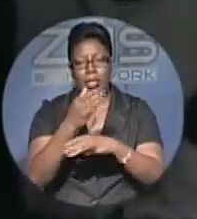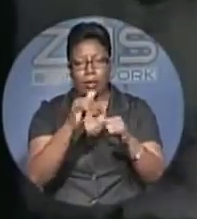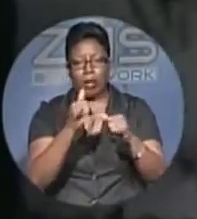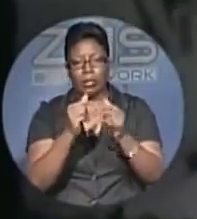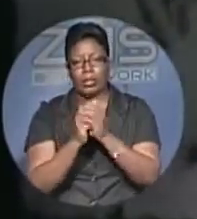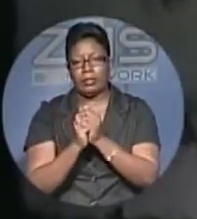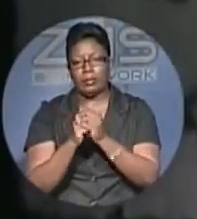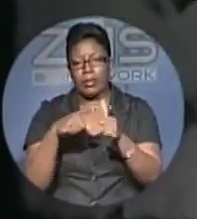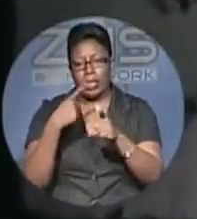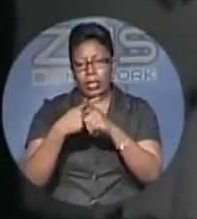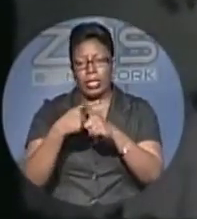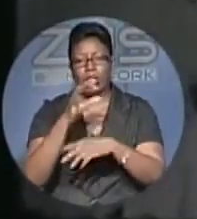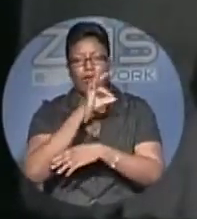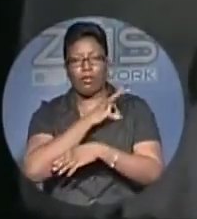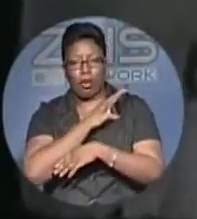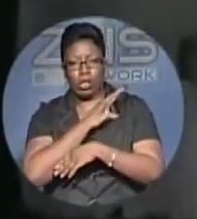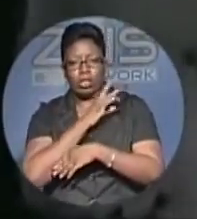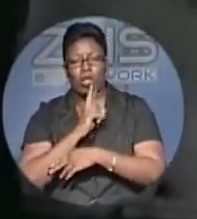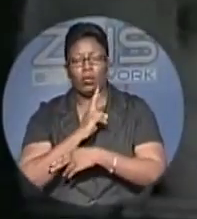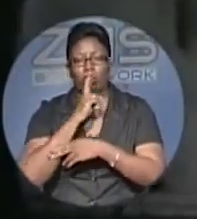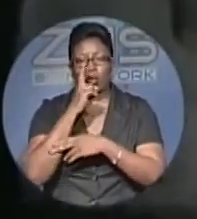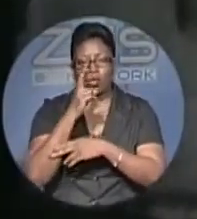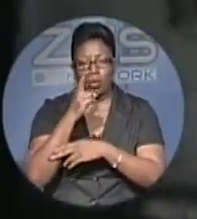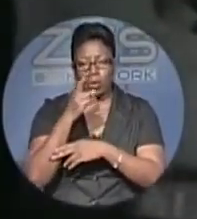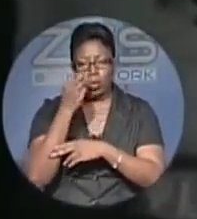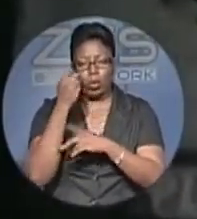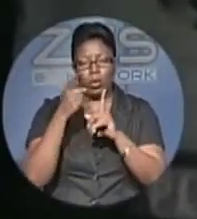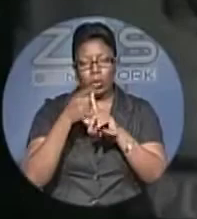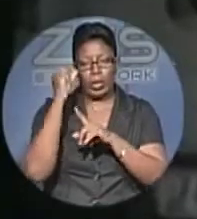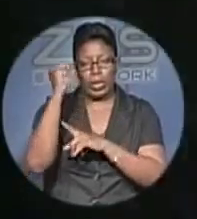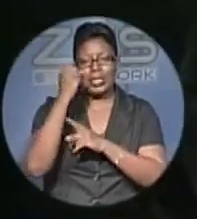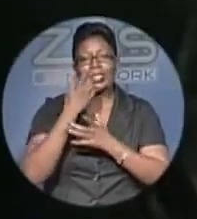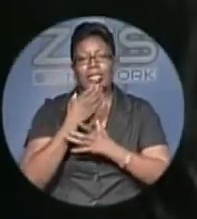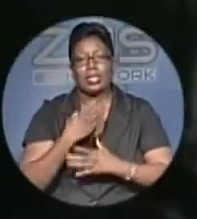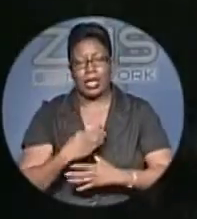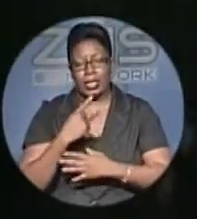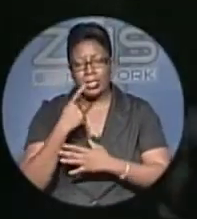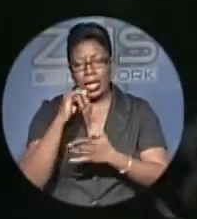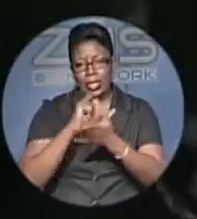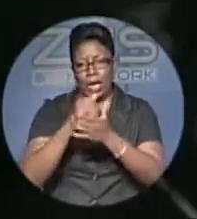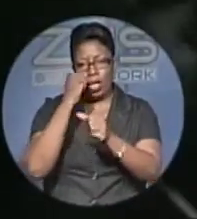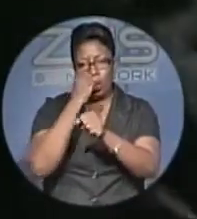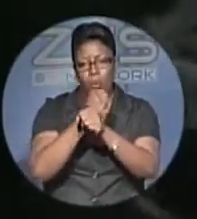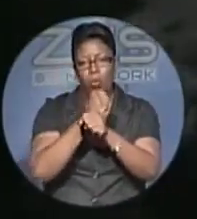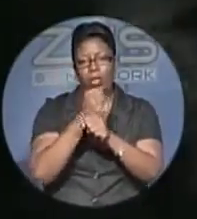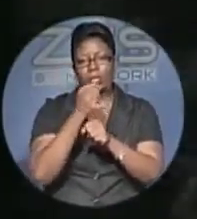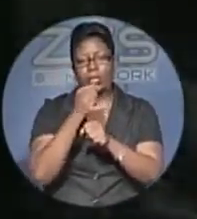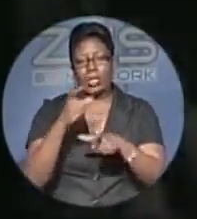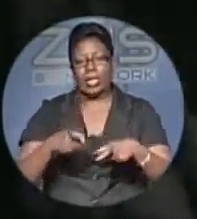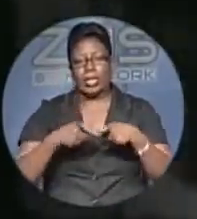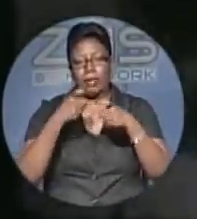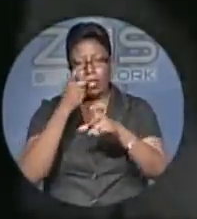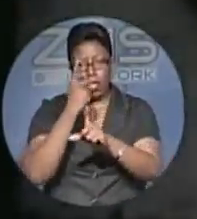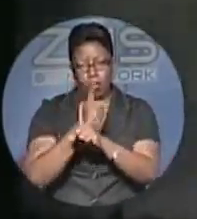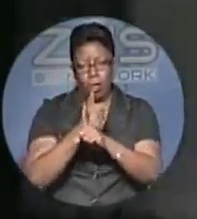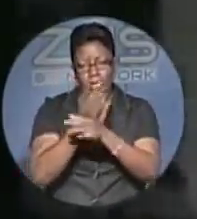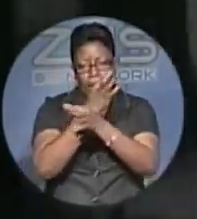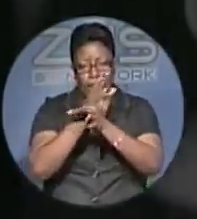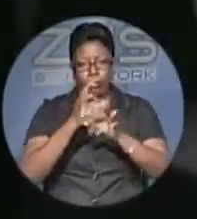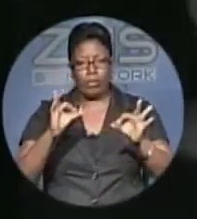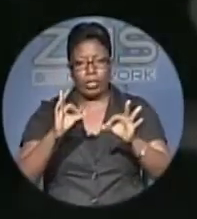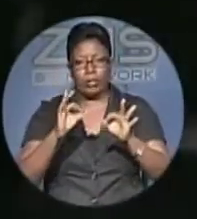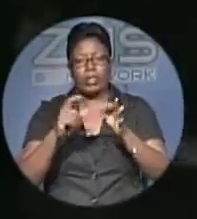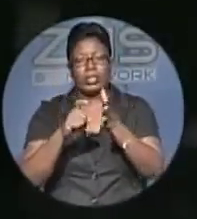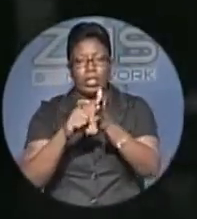Even then, Fox remained true to his passion that workers be given the rights and freedoms they deserved. He often referred